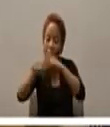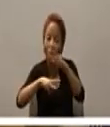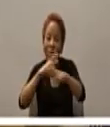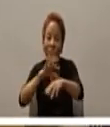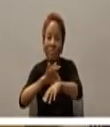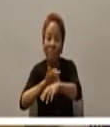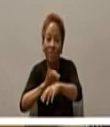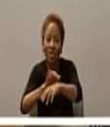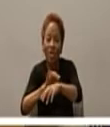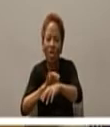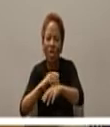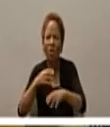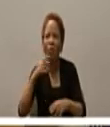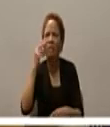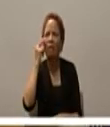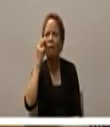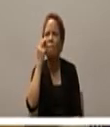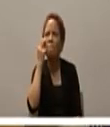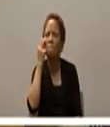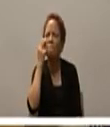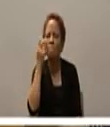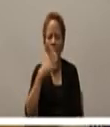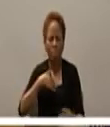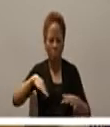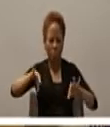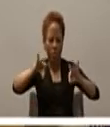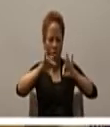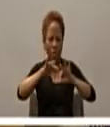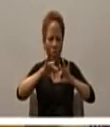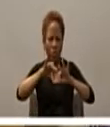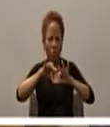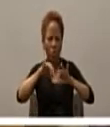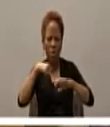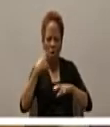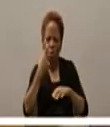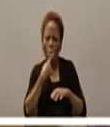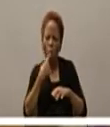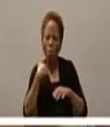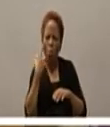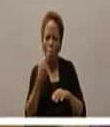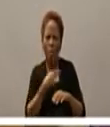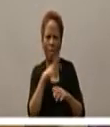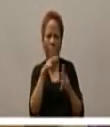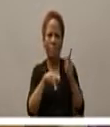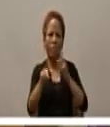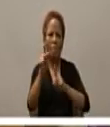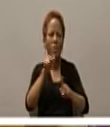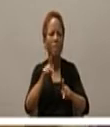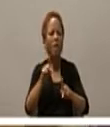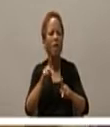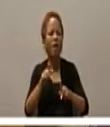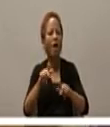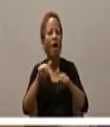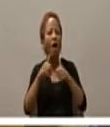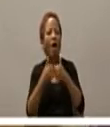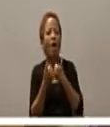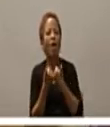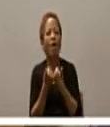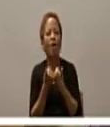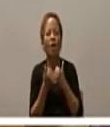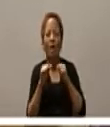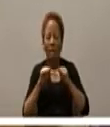and what we are leading us to god our father and how can we continue then to